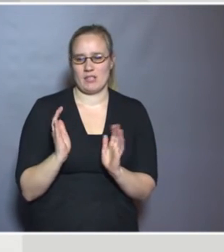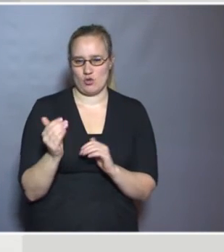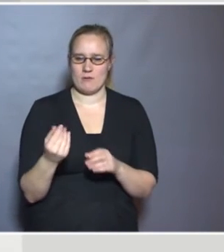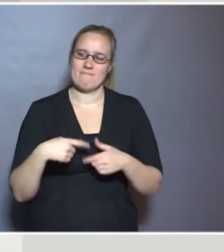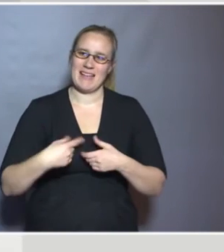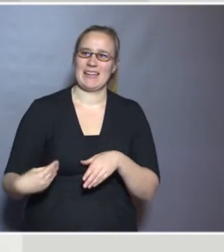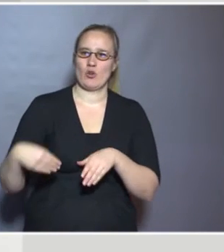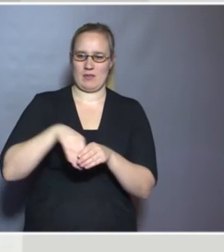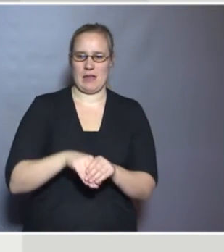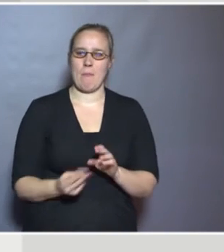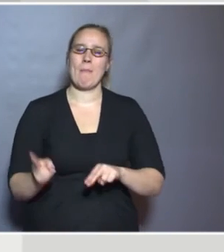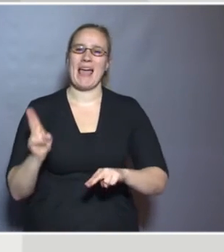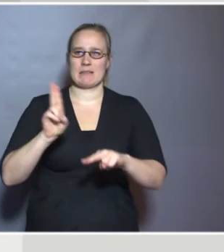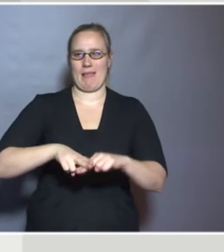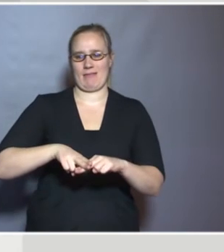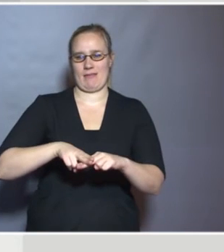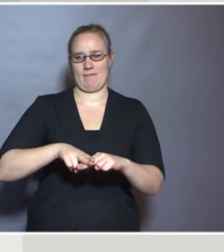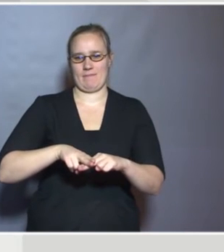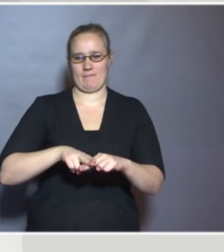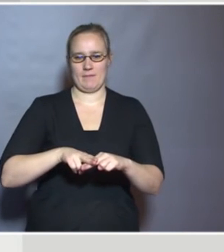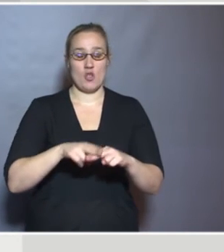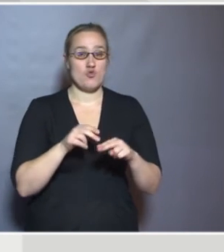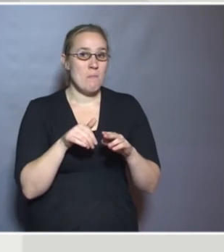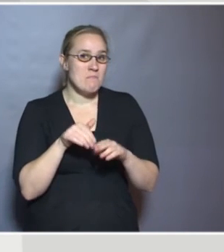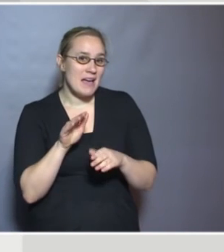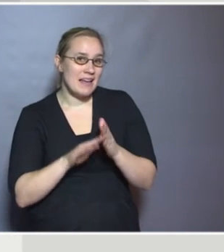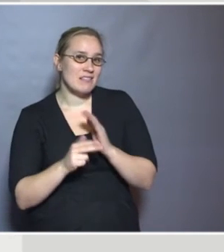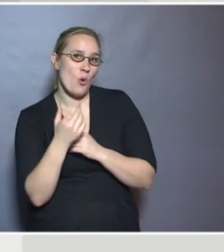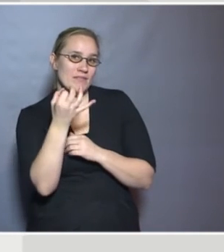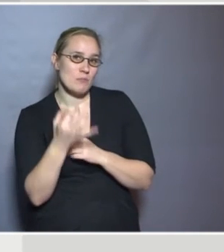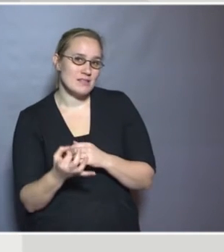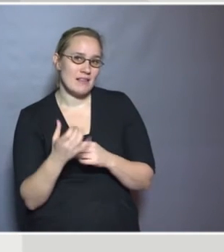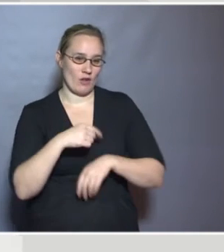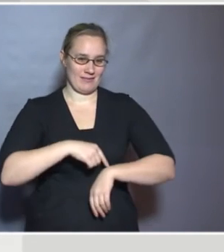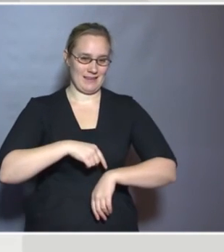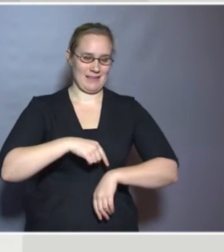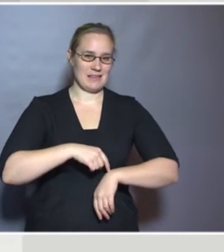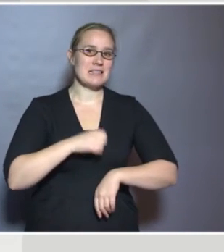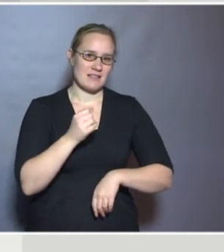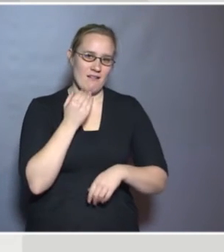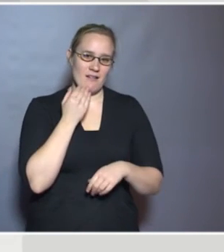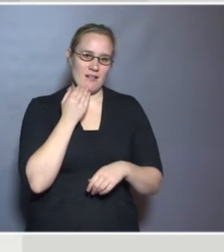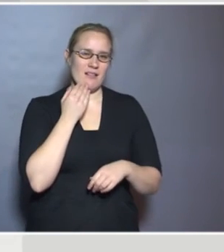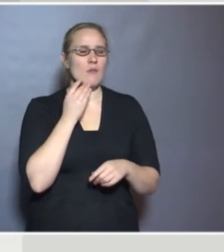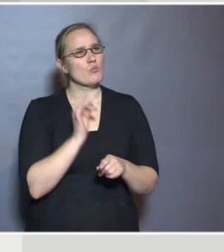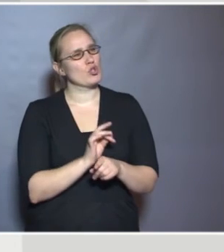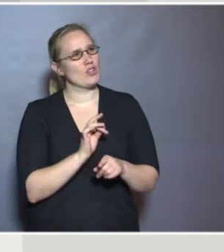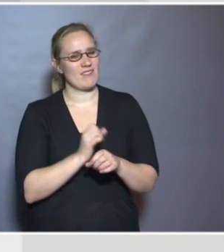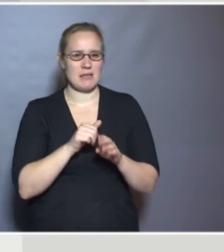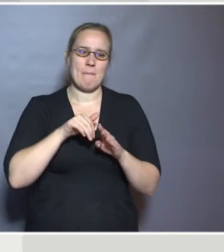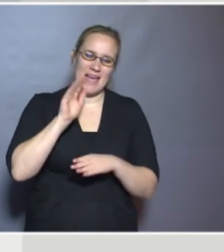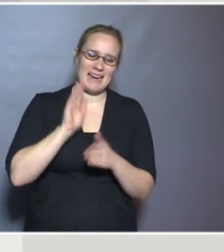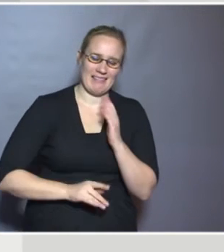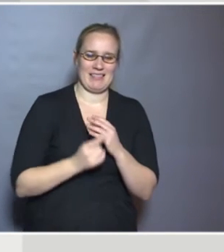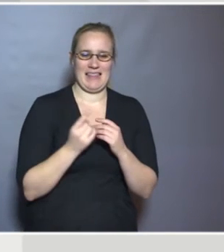inclusive placement. Anything more than 80% of time is actually more than one day a week away